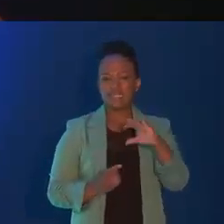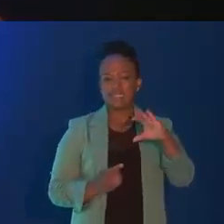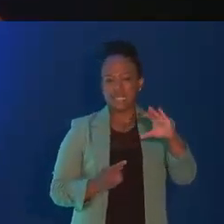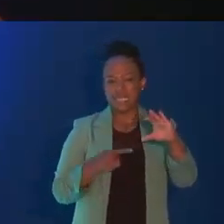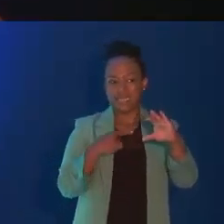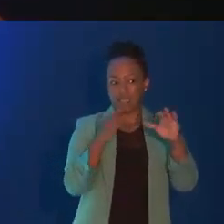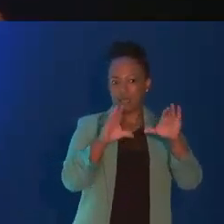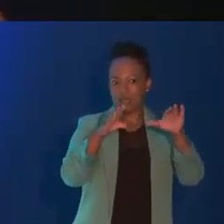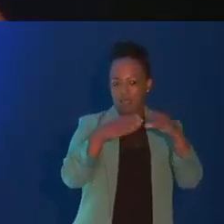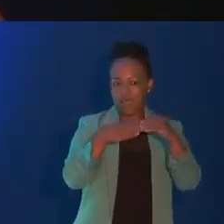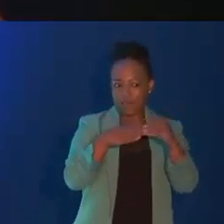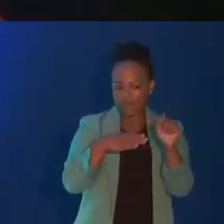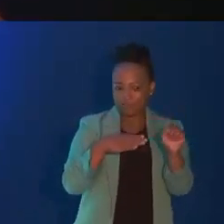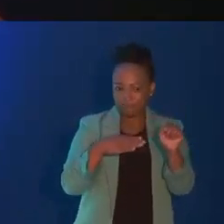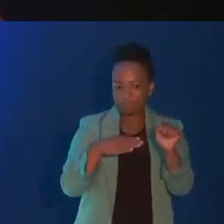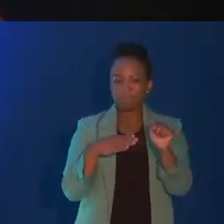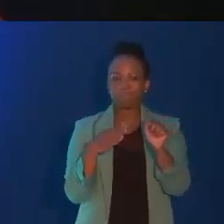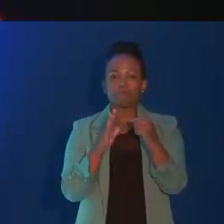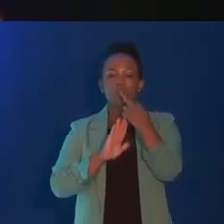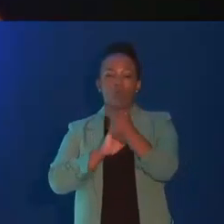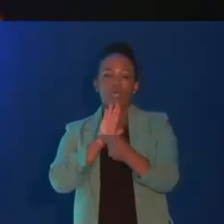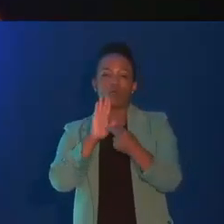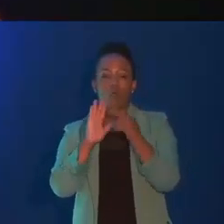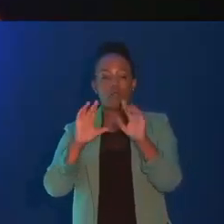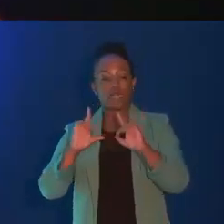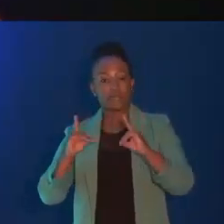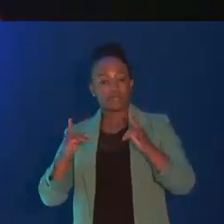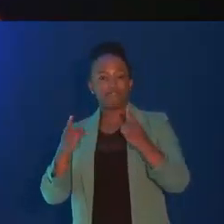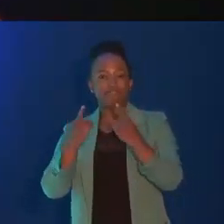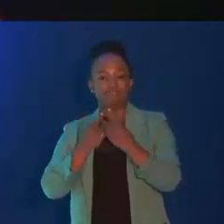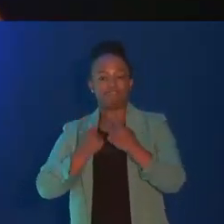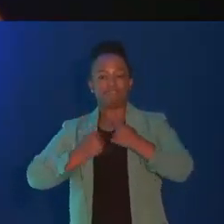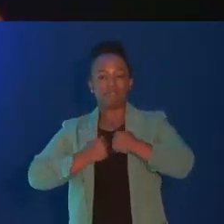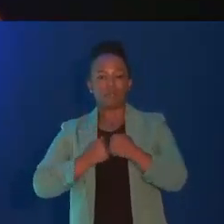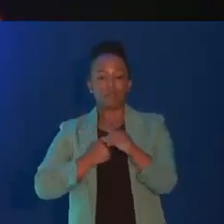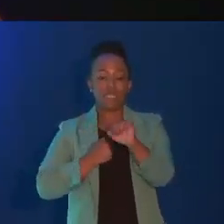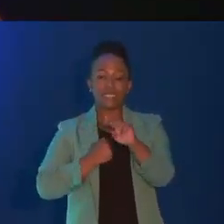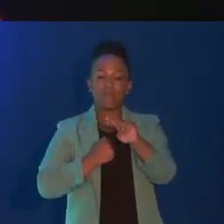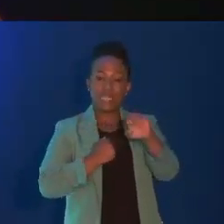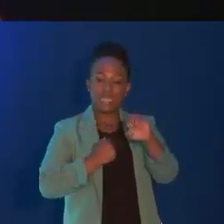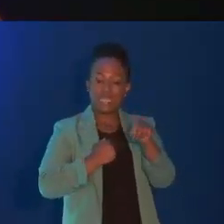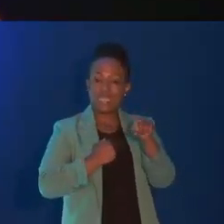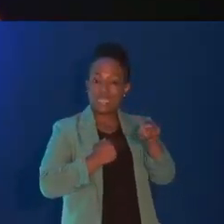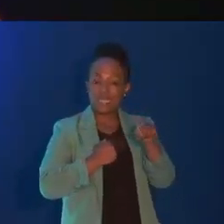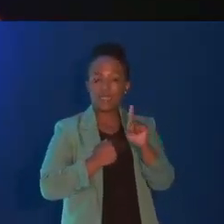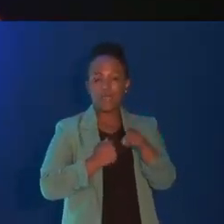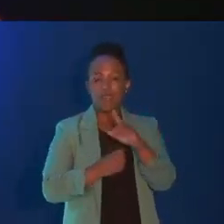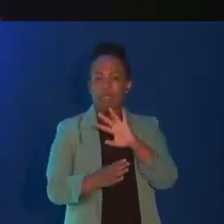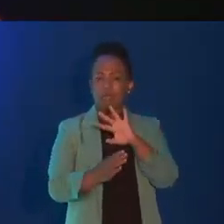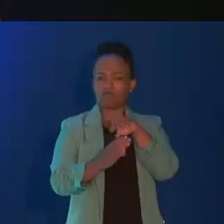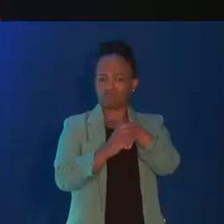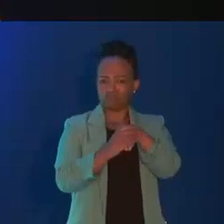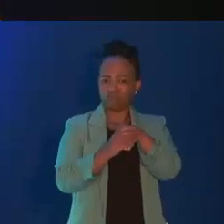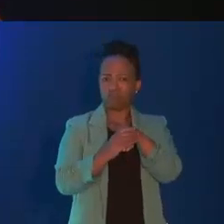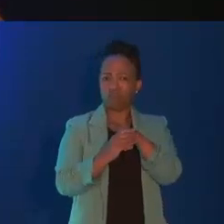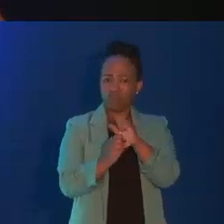Competition. Our role as the department is to ensure that SMM is at the center of the country's economic